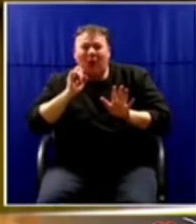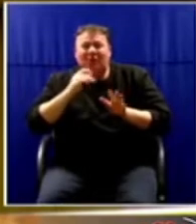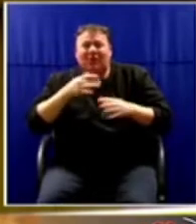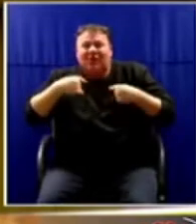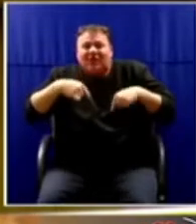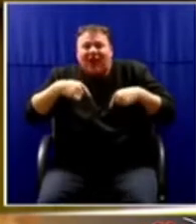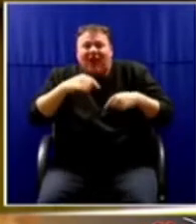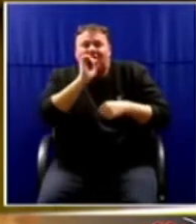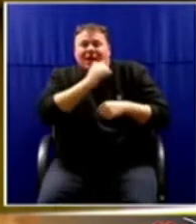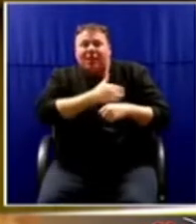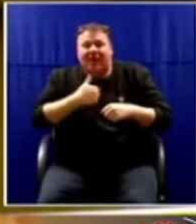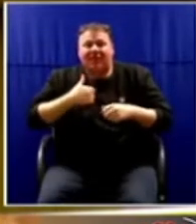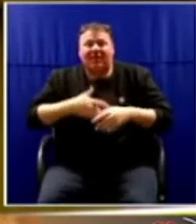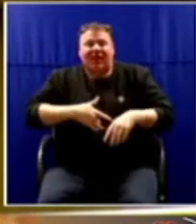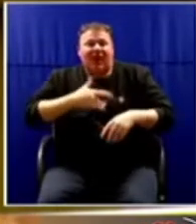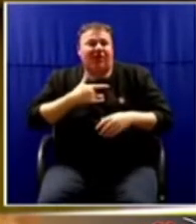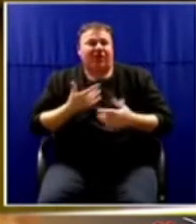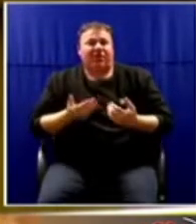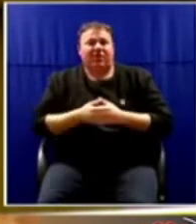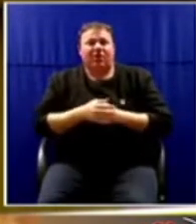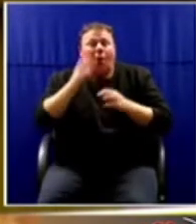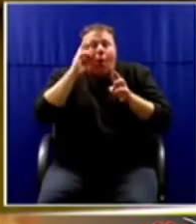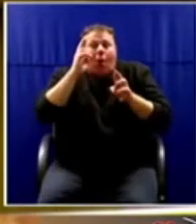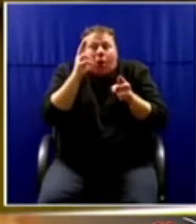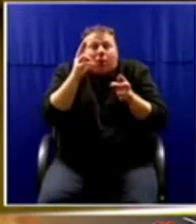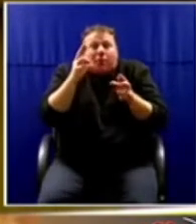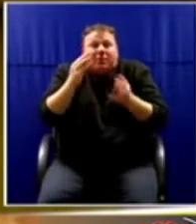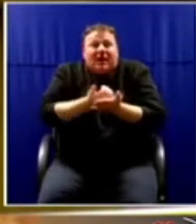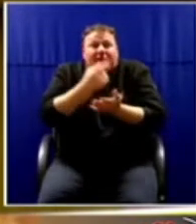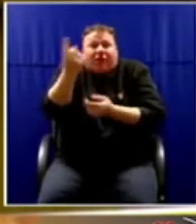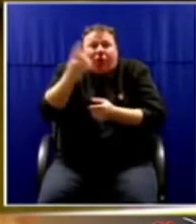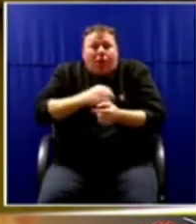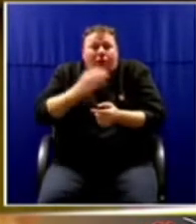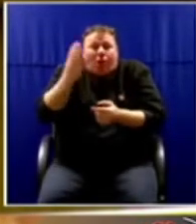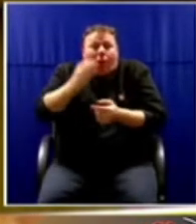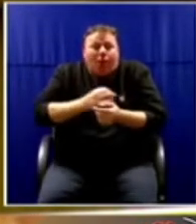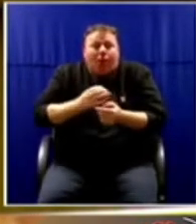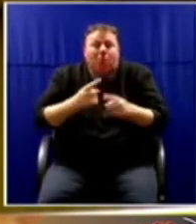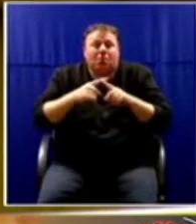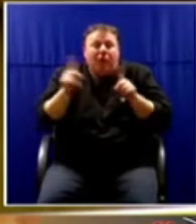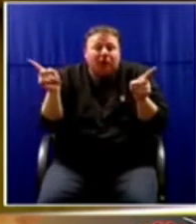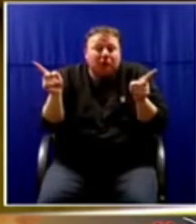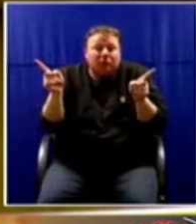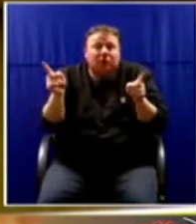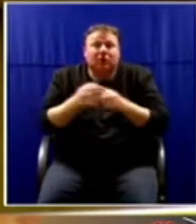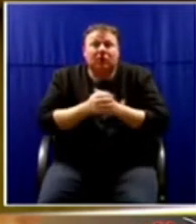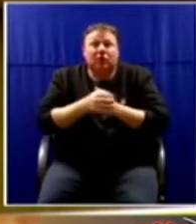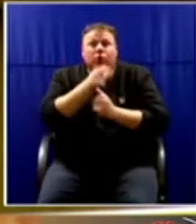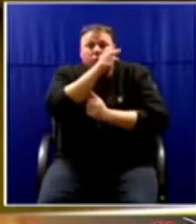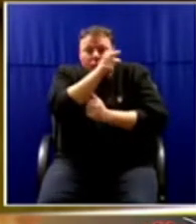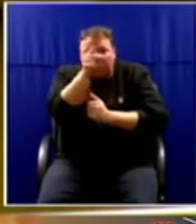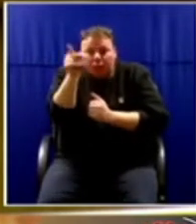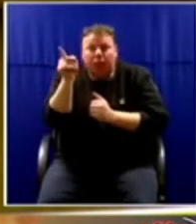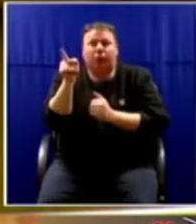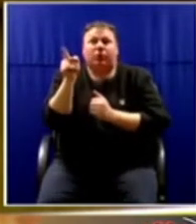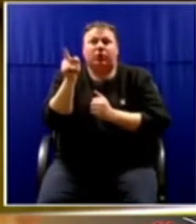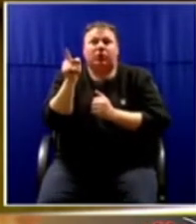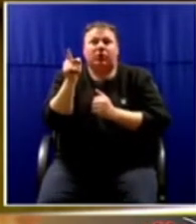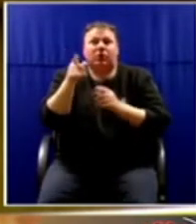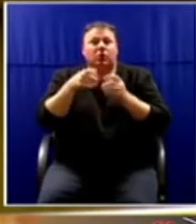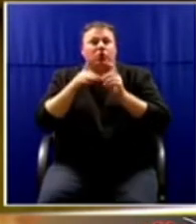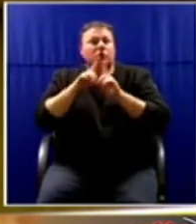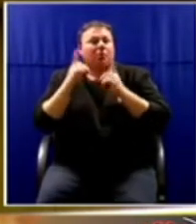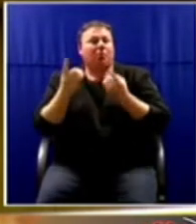life and hopes she comes home safely every day. But yet, you lead a department